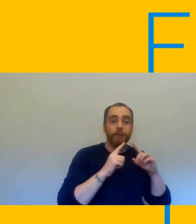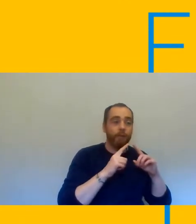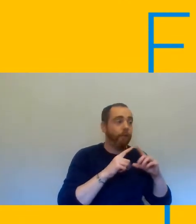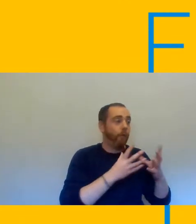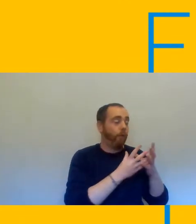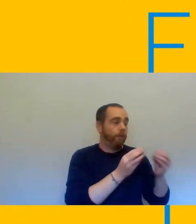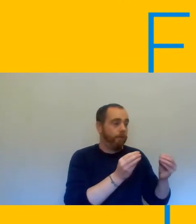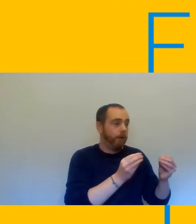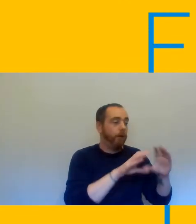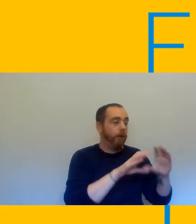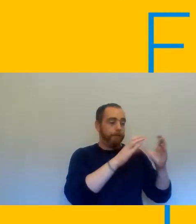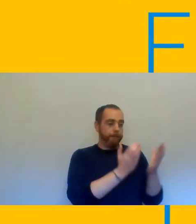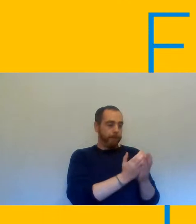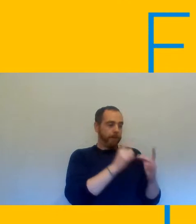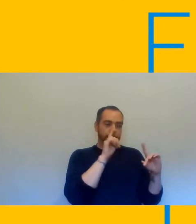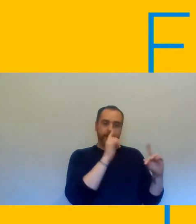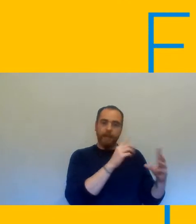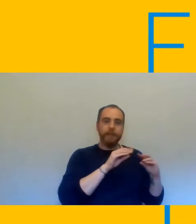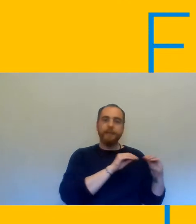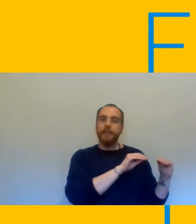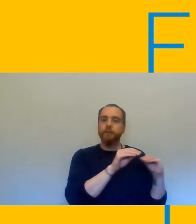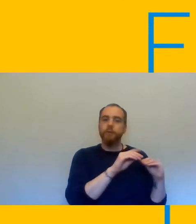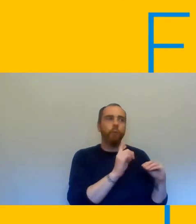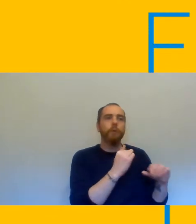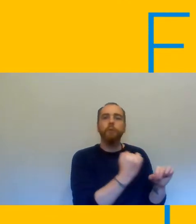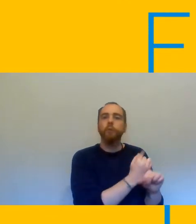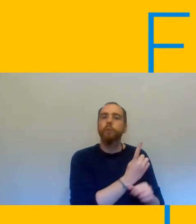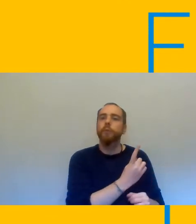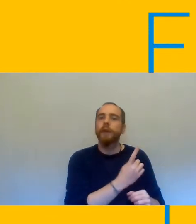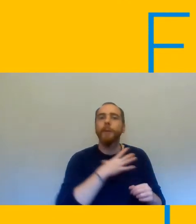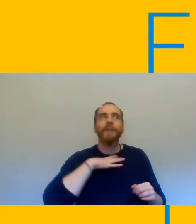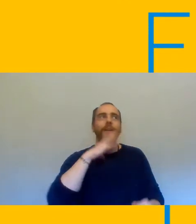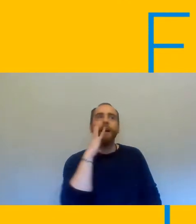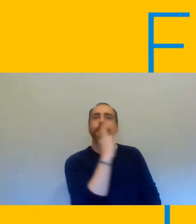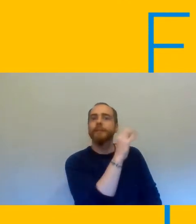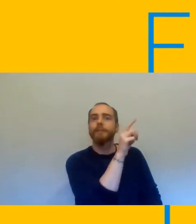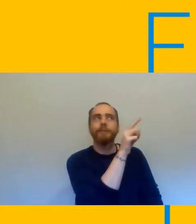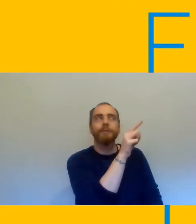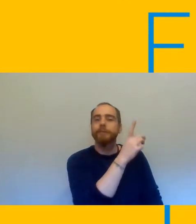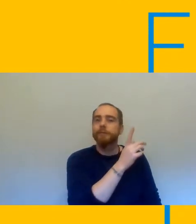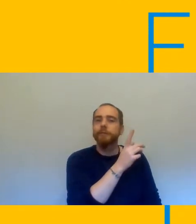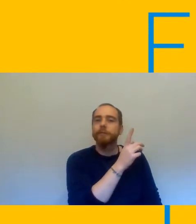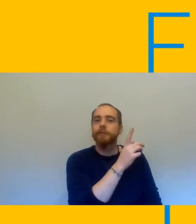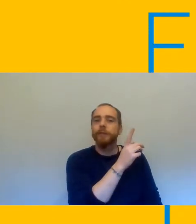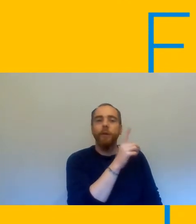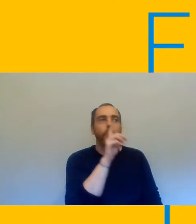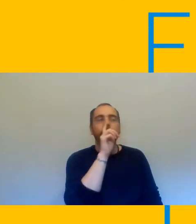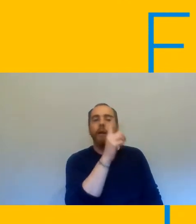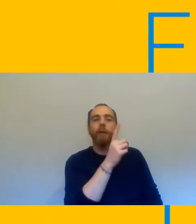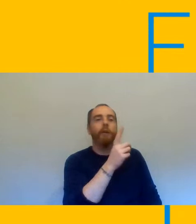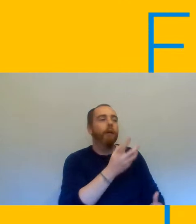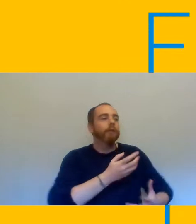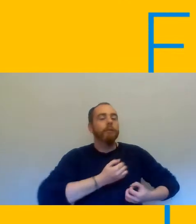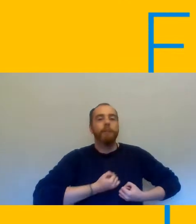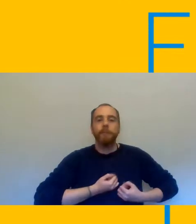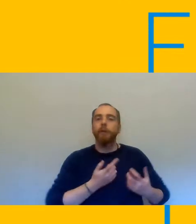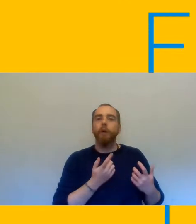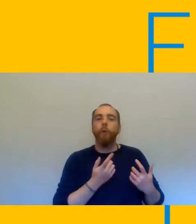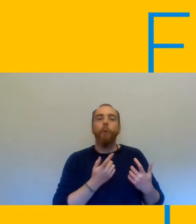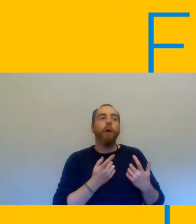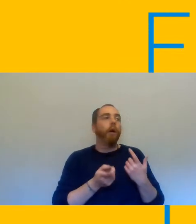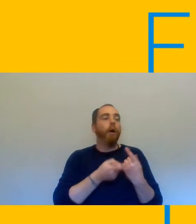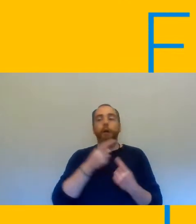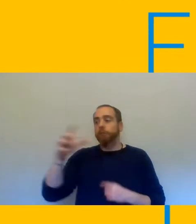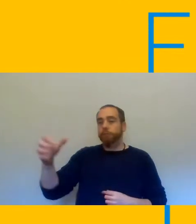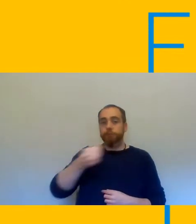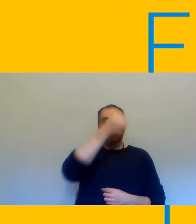um and that's the question we need to ask because i don't think it's reasonable to accept that somebody else will pick up another bubble and teach a